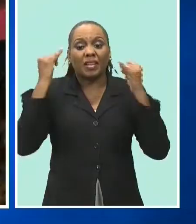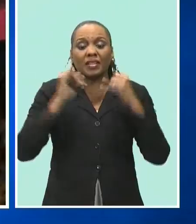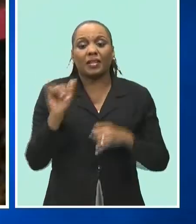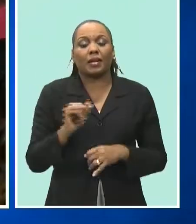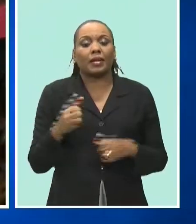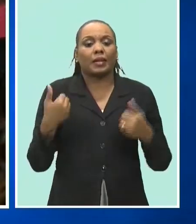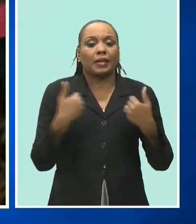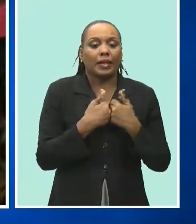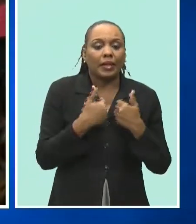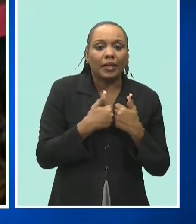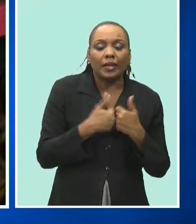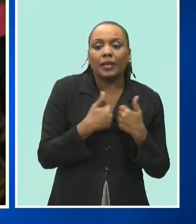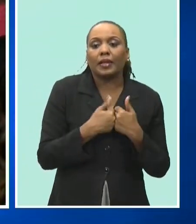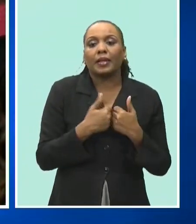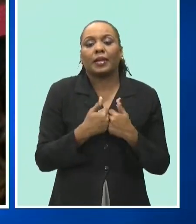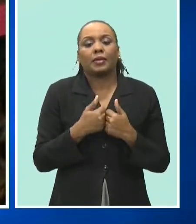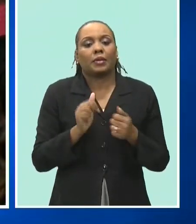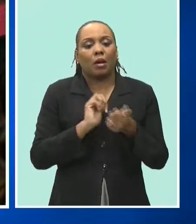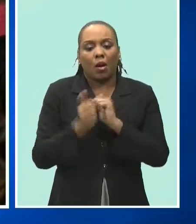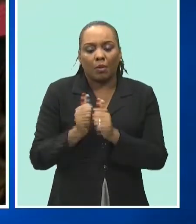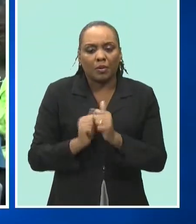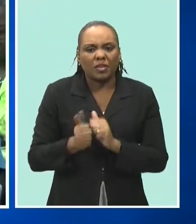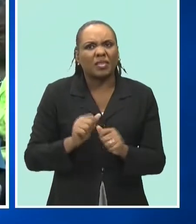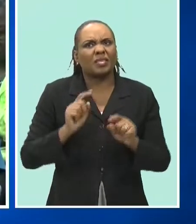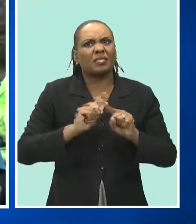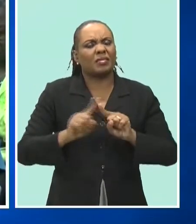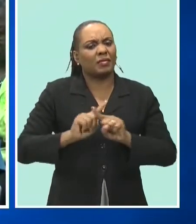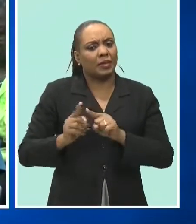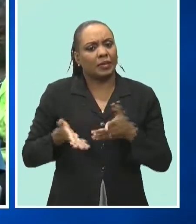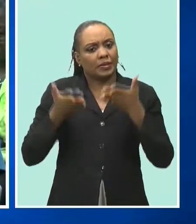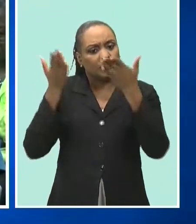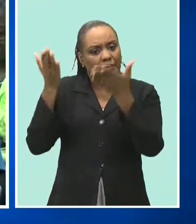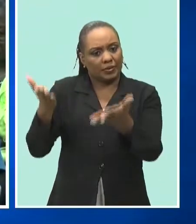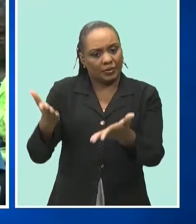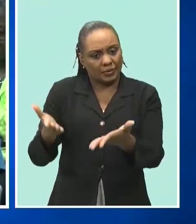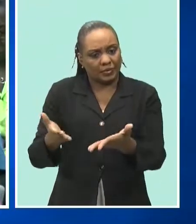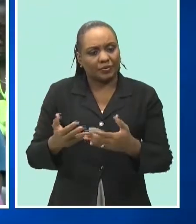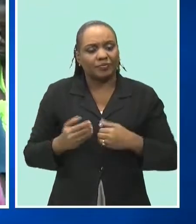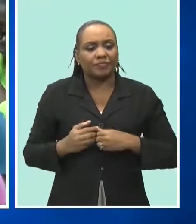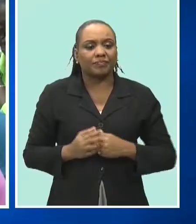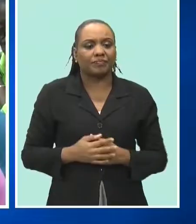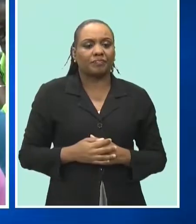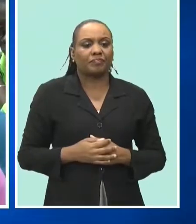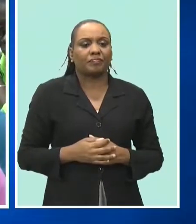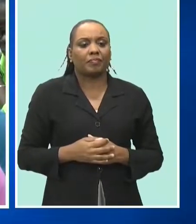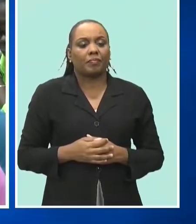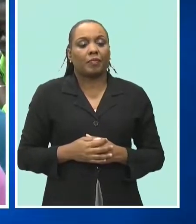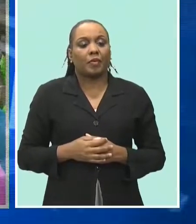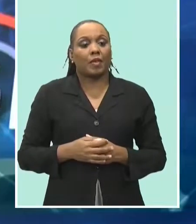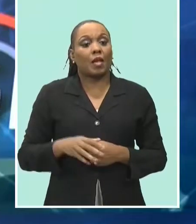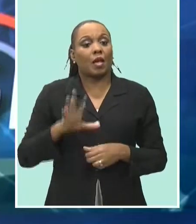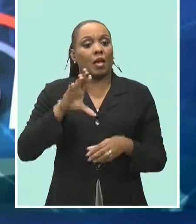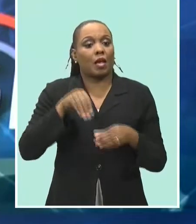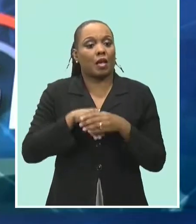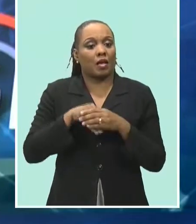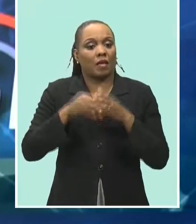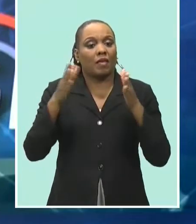games such as worry are also among the suggestions put forward sharika griffith cbc news